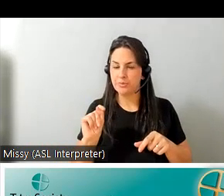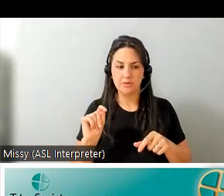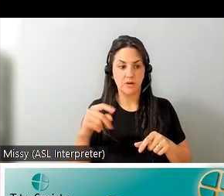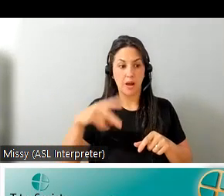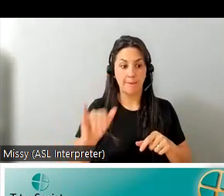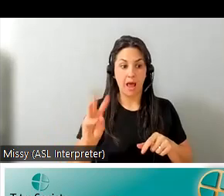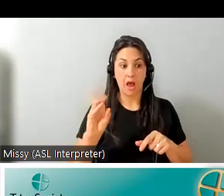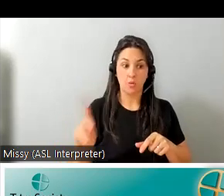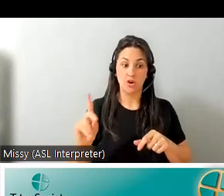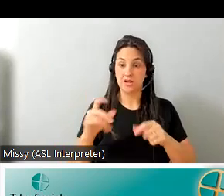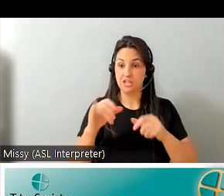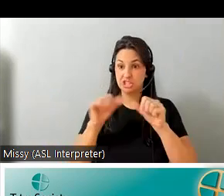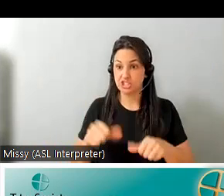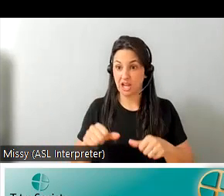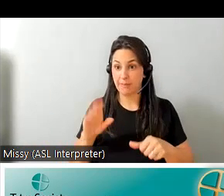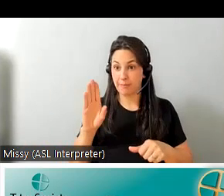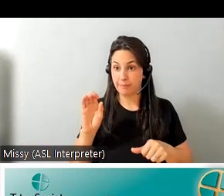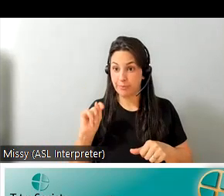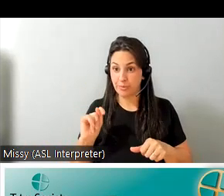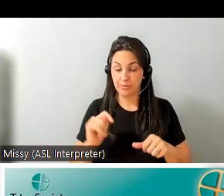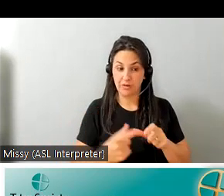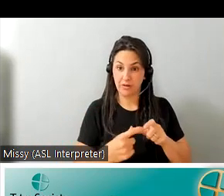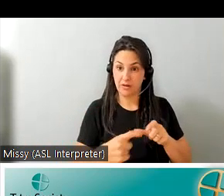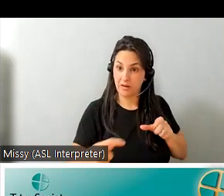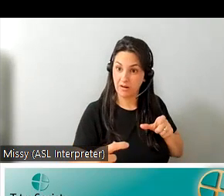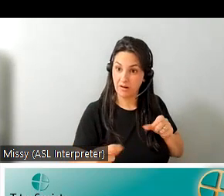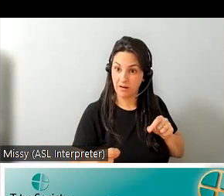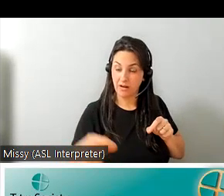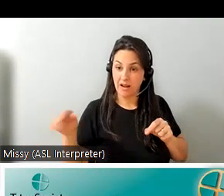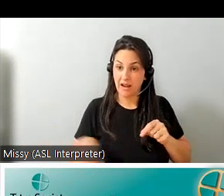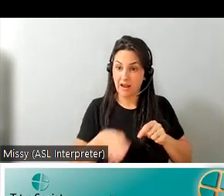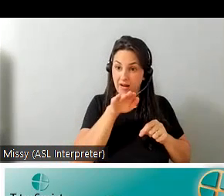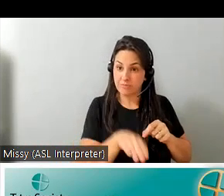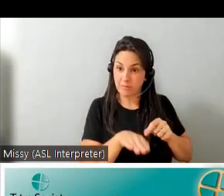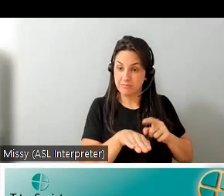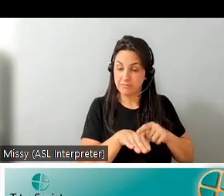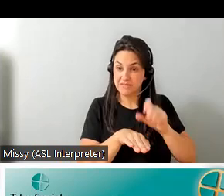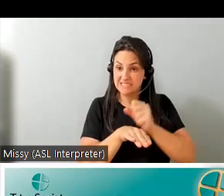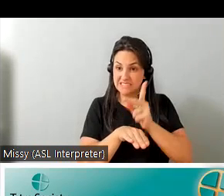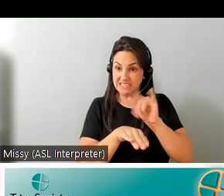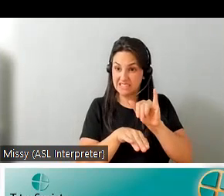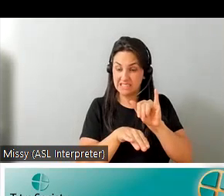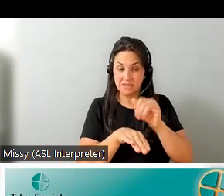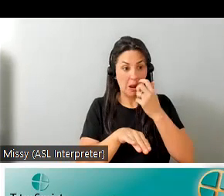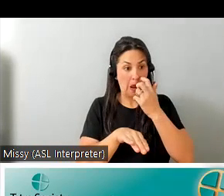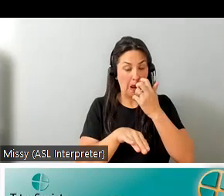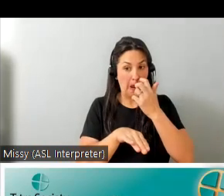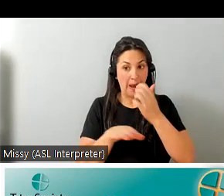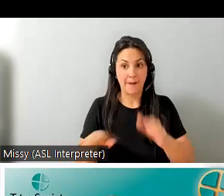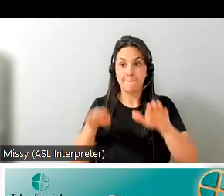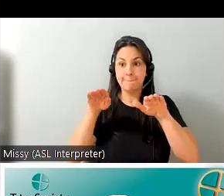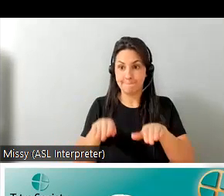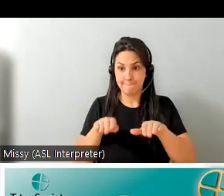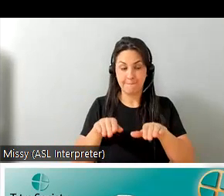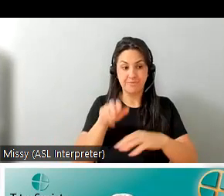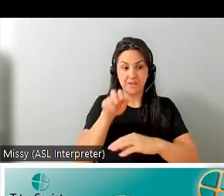and i'm using the binding of the ski to attach the ski and as as the chair goes along and hits the curb